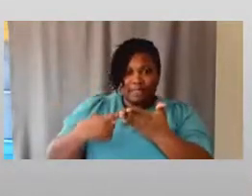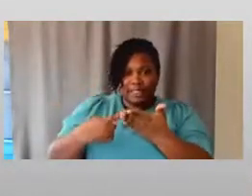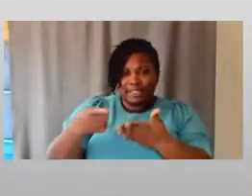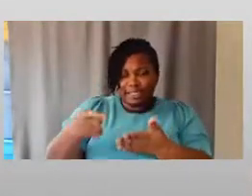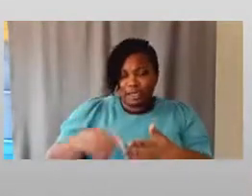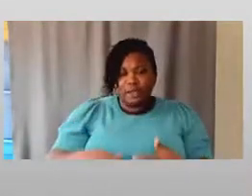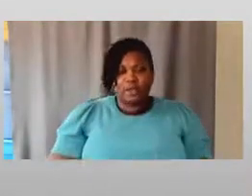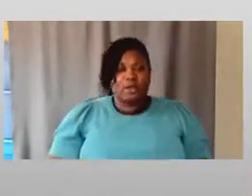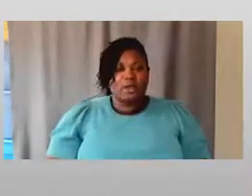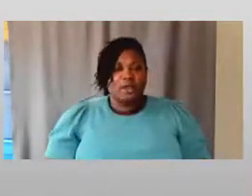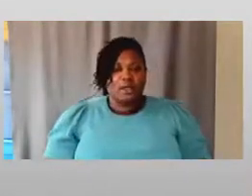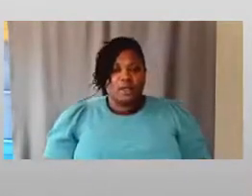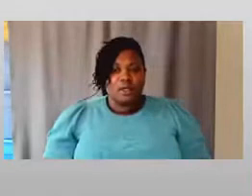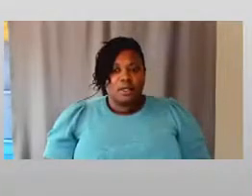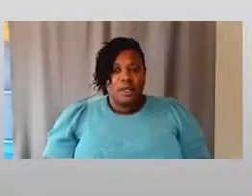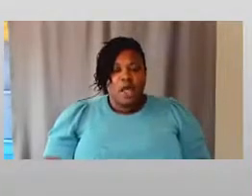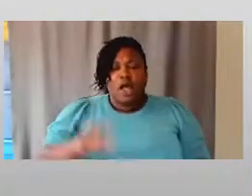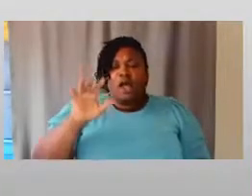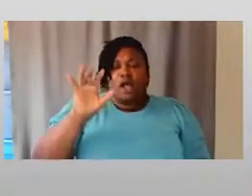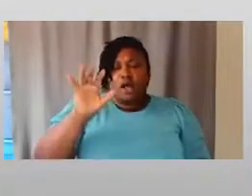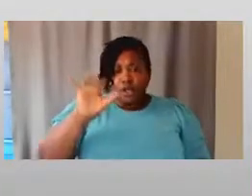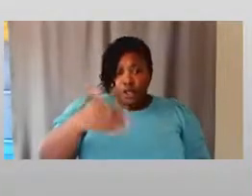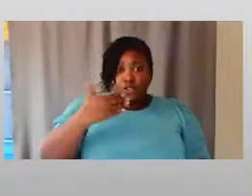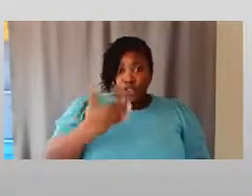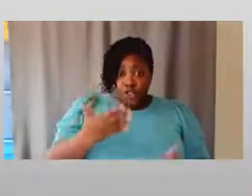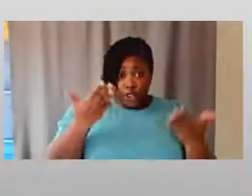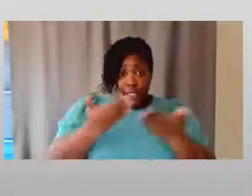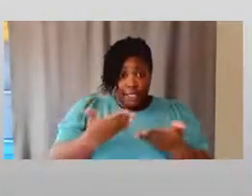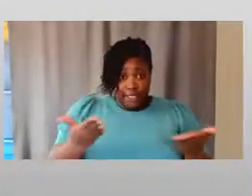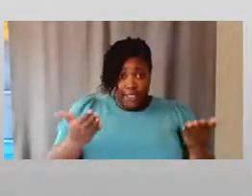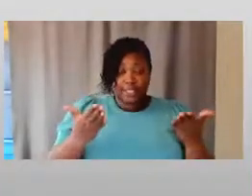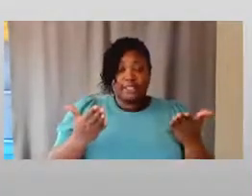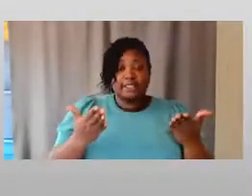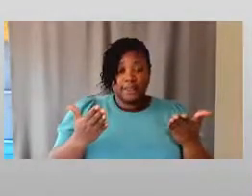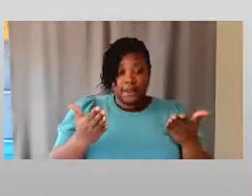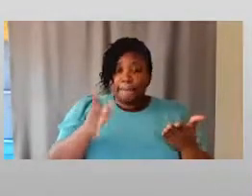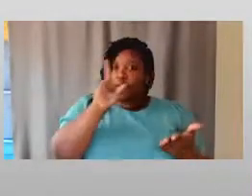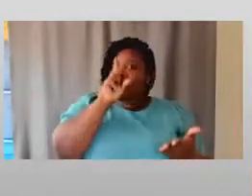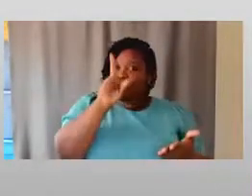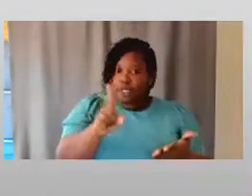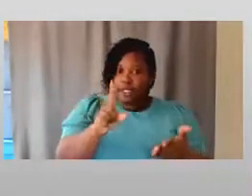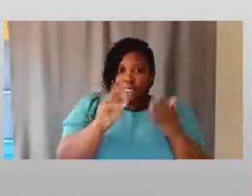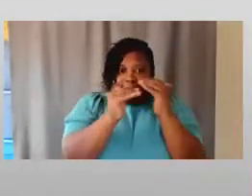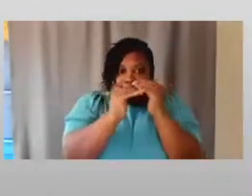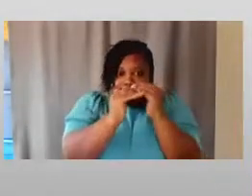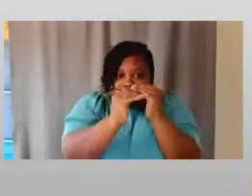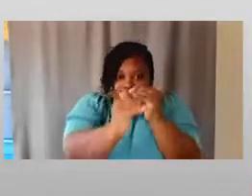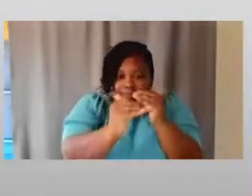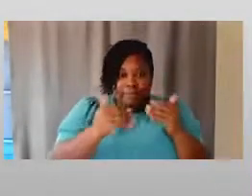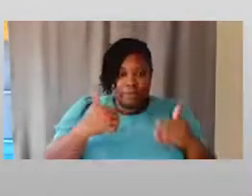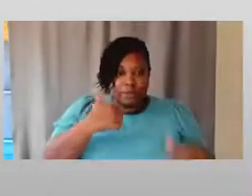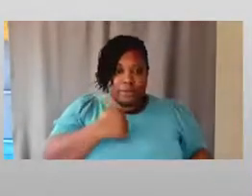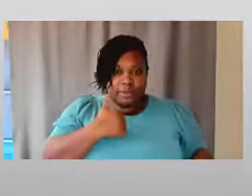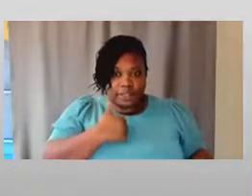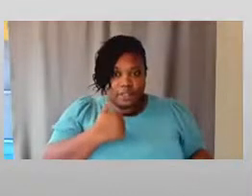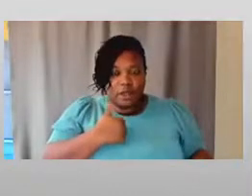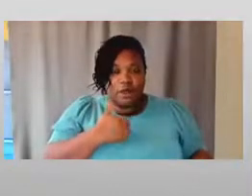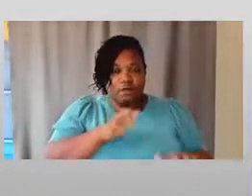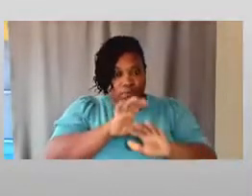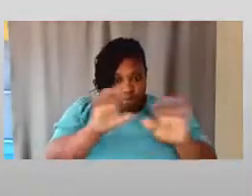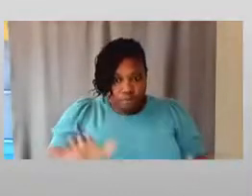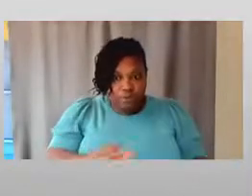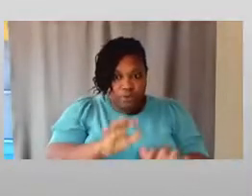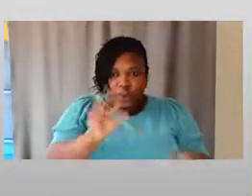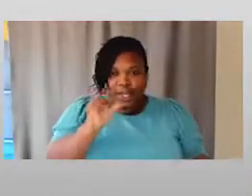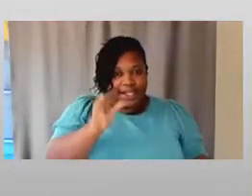Or, you know, those are the things that really sustain me to do, not